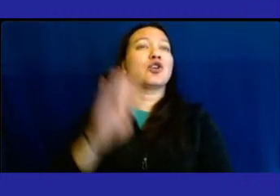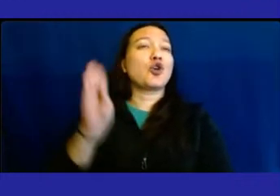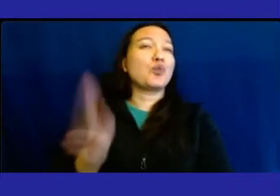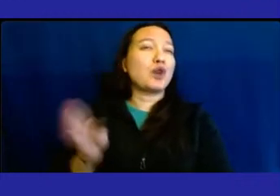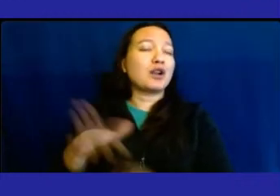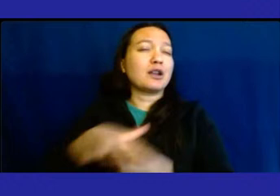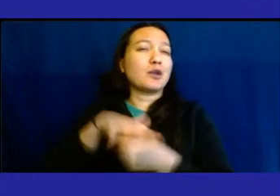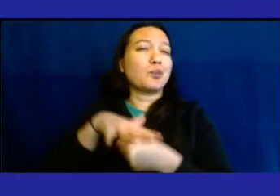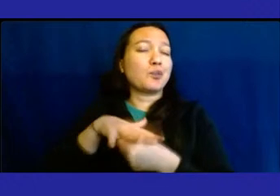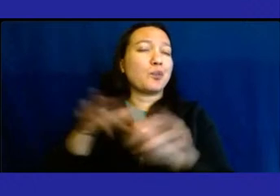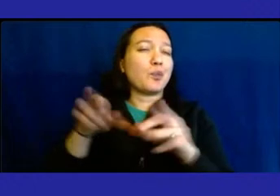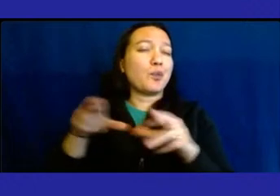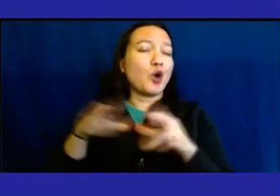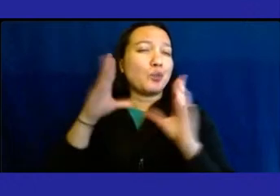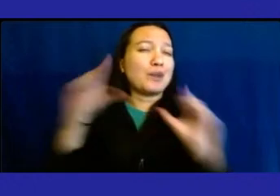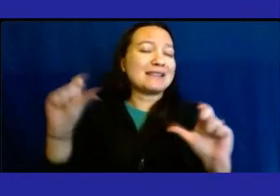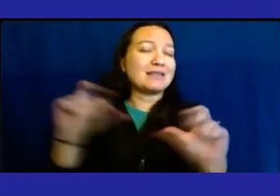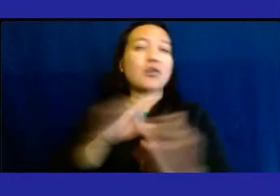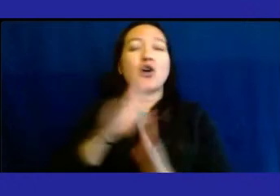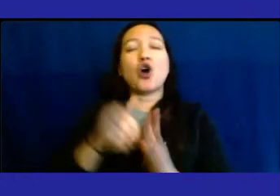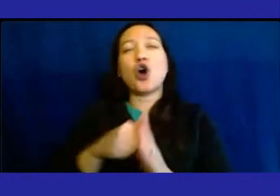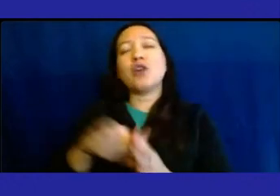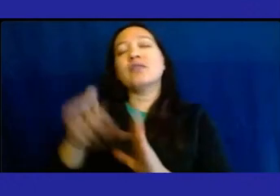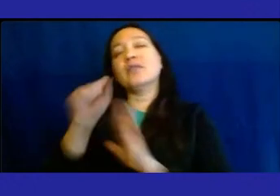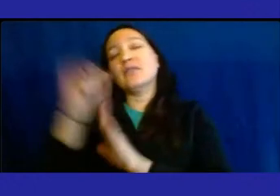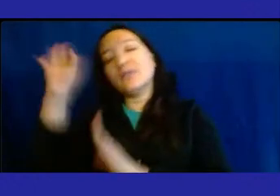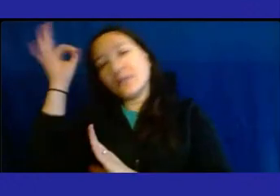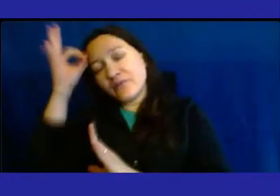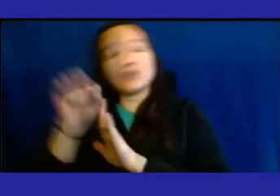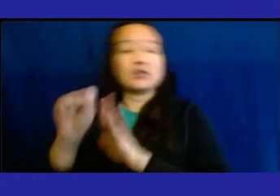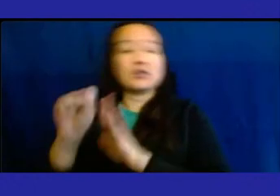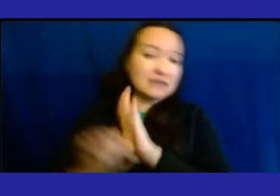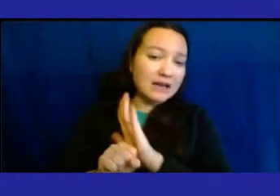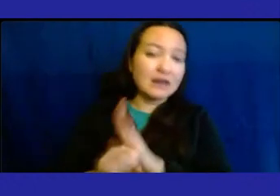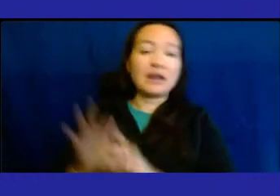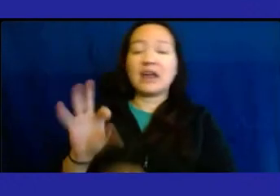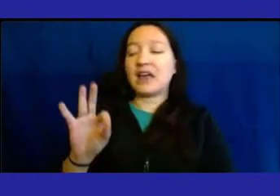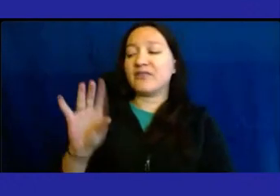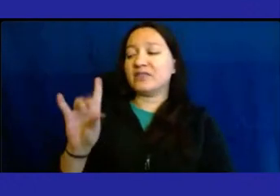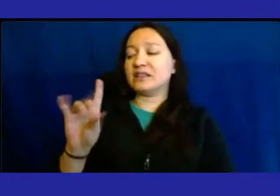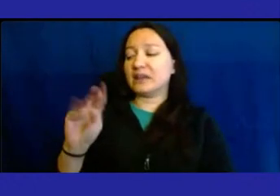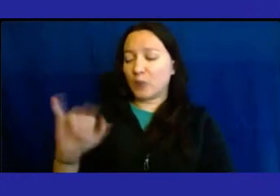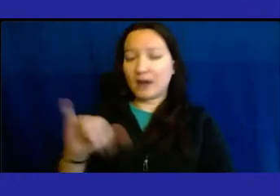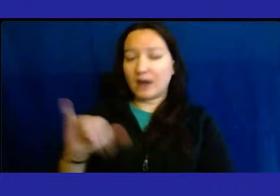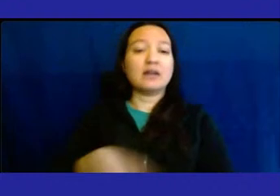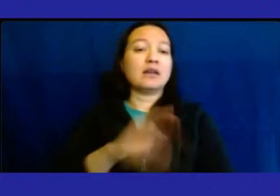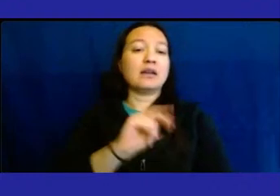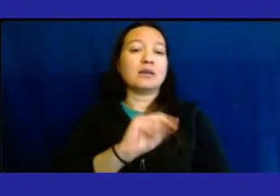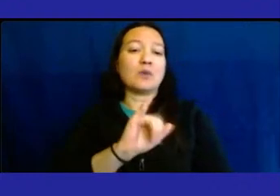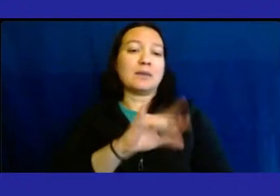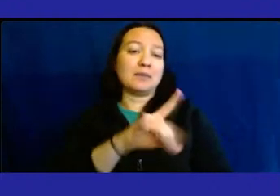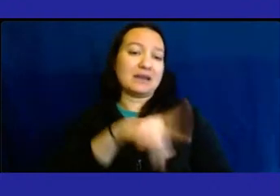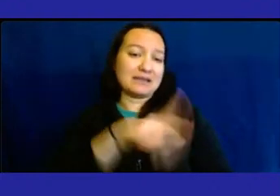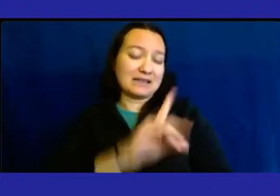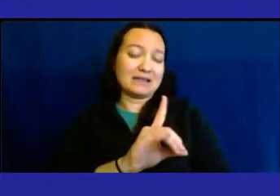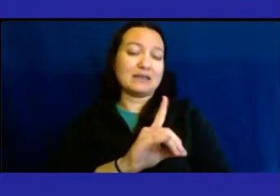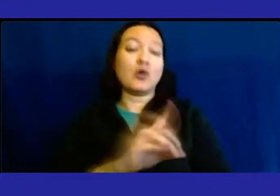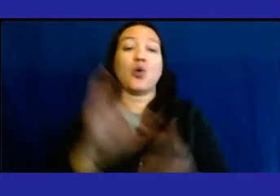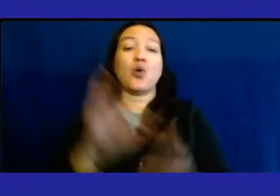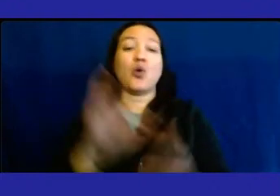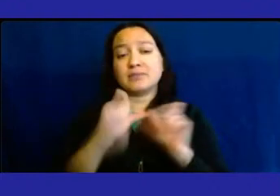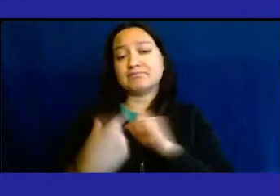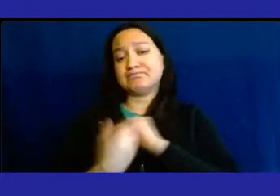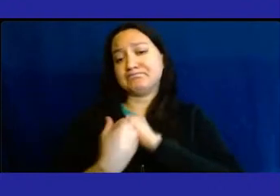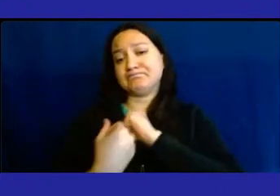all of our dedicated federal state and city officials, the FDNY and the NYPD. And we hope that we'll have continued support.